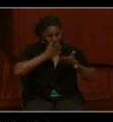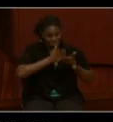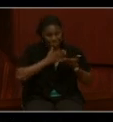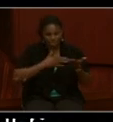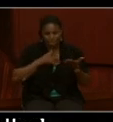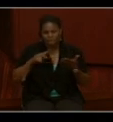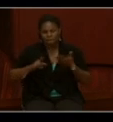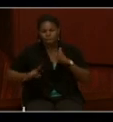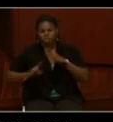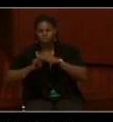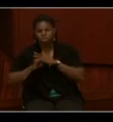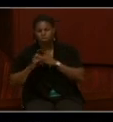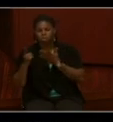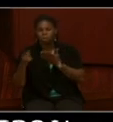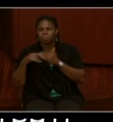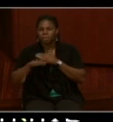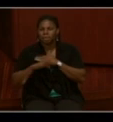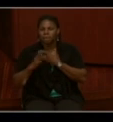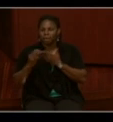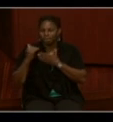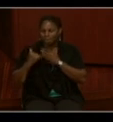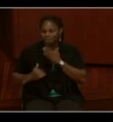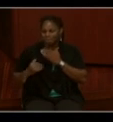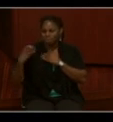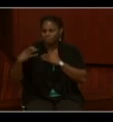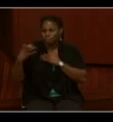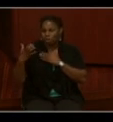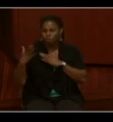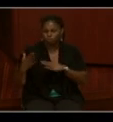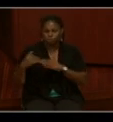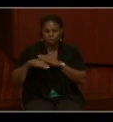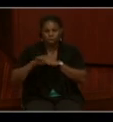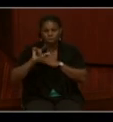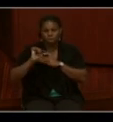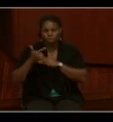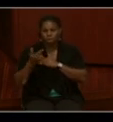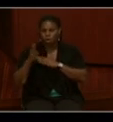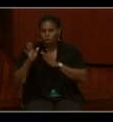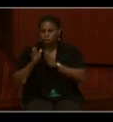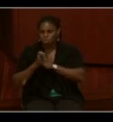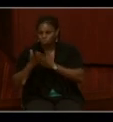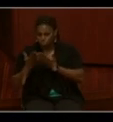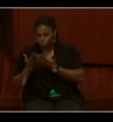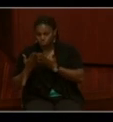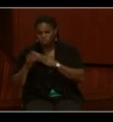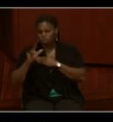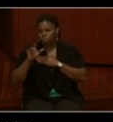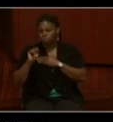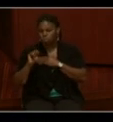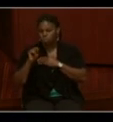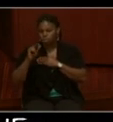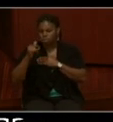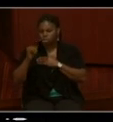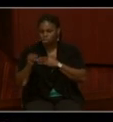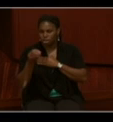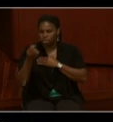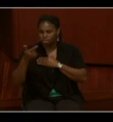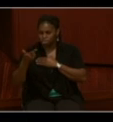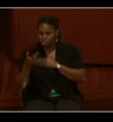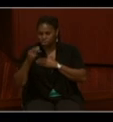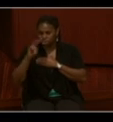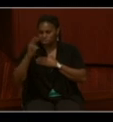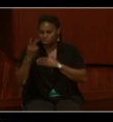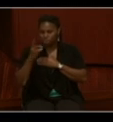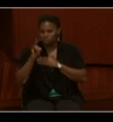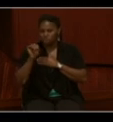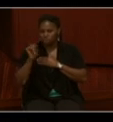up again in the list of officers for the logbook. He's a Lieutenant J.G. He's a gunnery officer, second division officer,